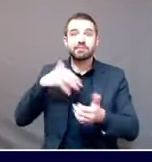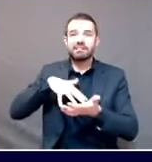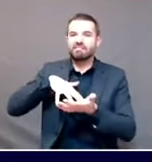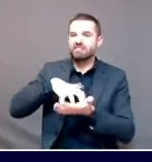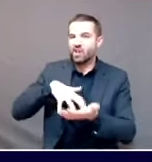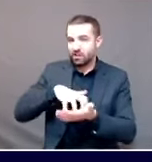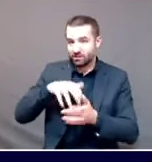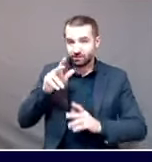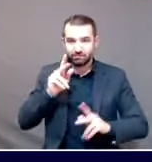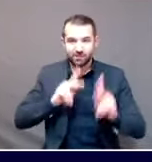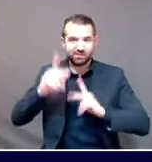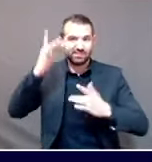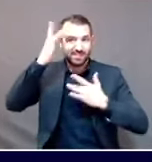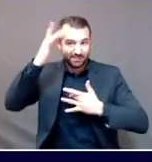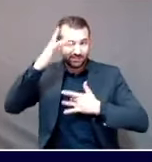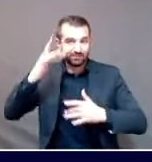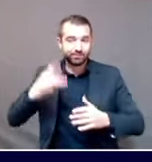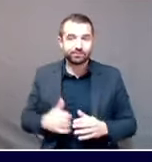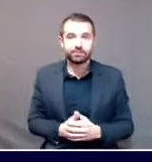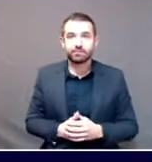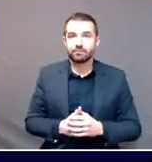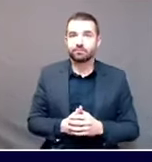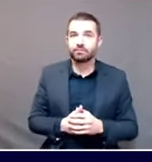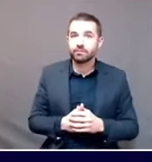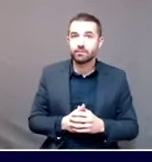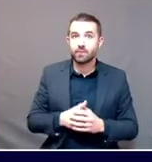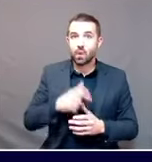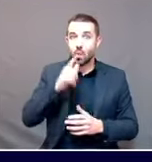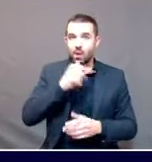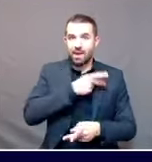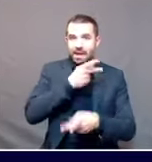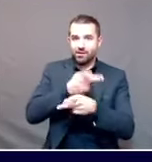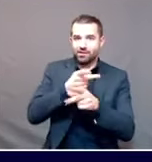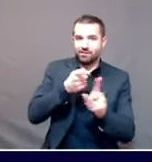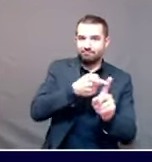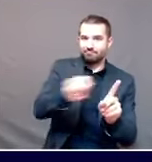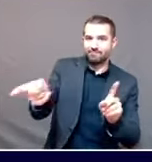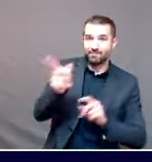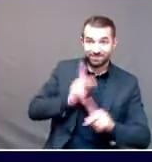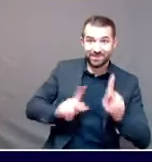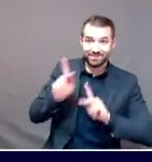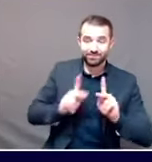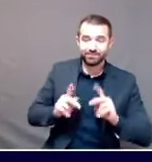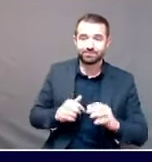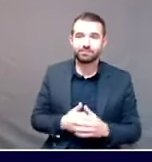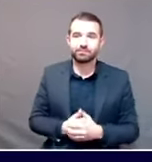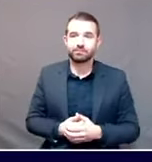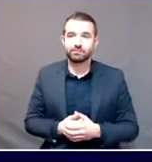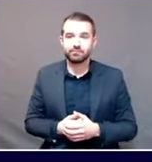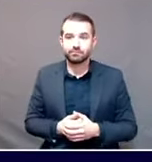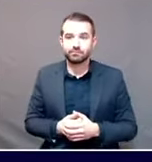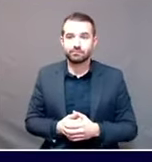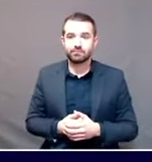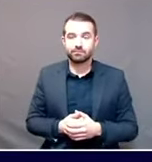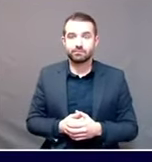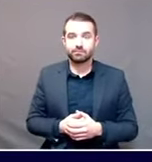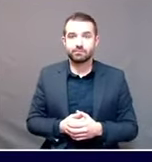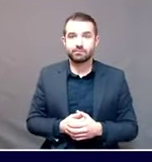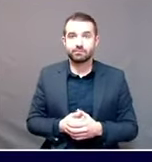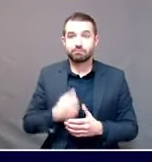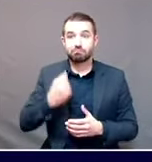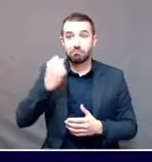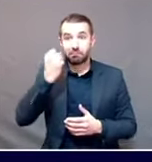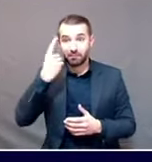them. But sadly, that news, those pieces of positive news come at a distressing time when the number of new